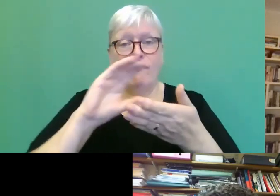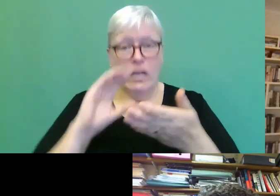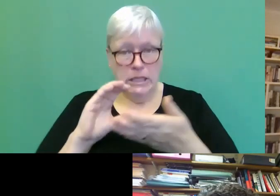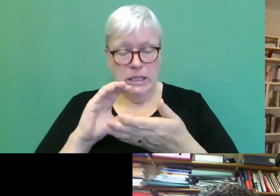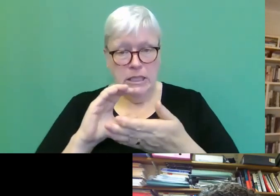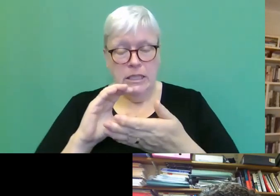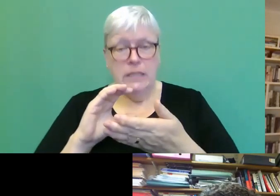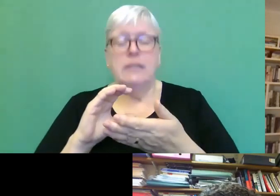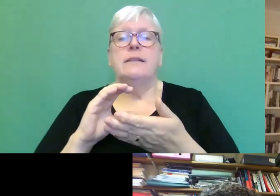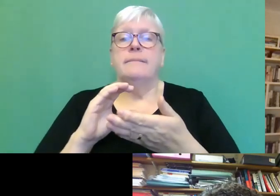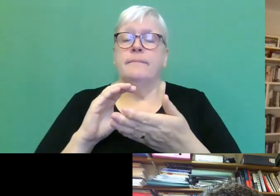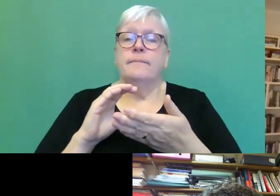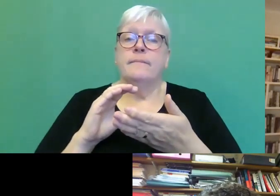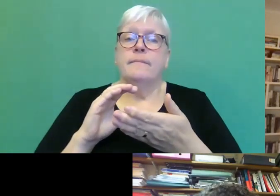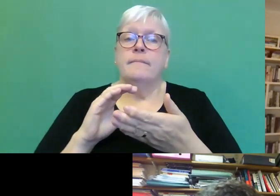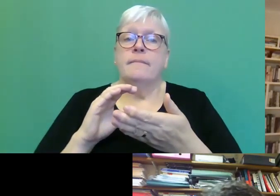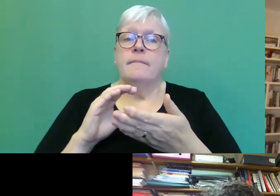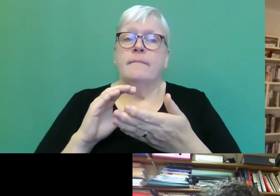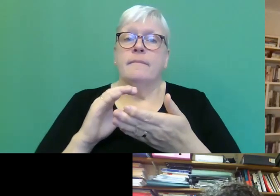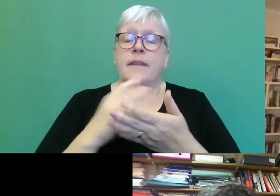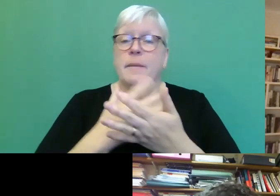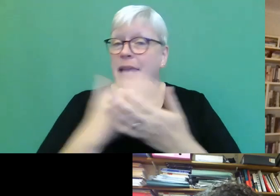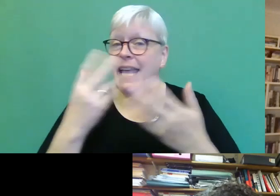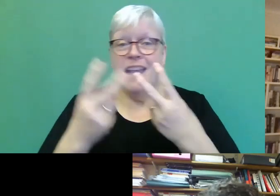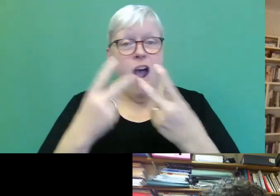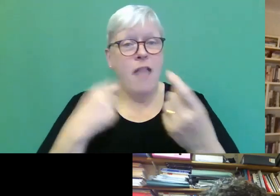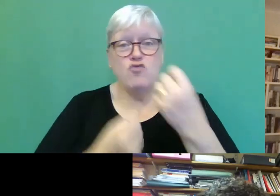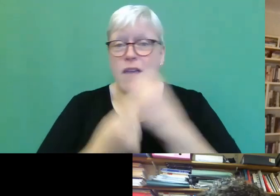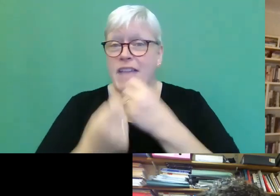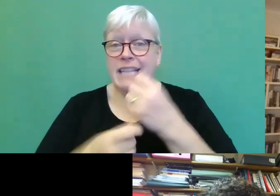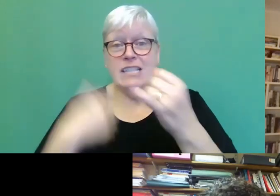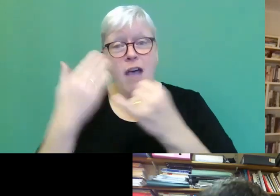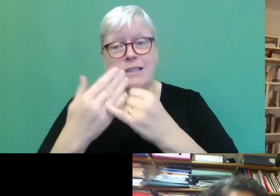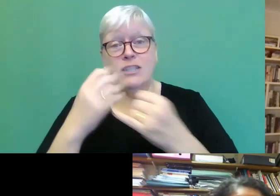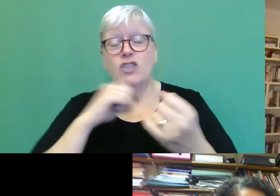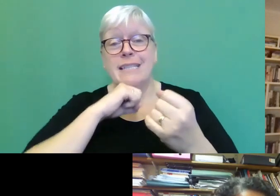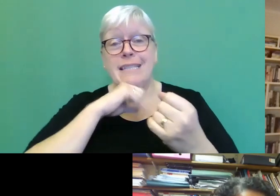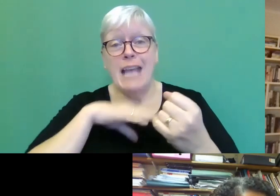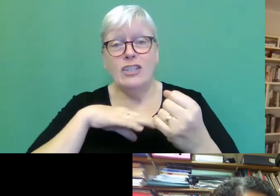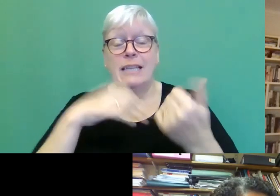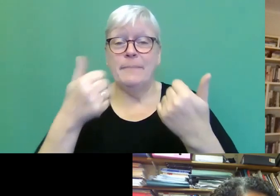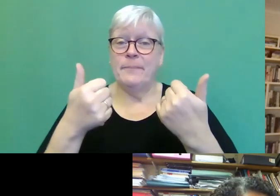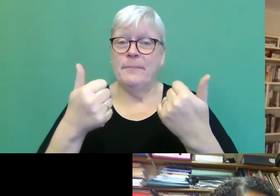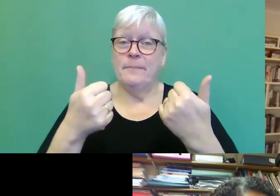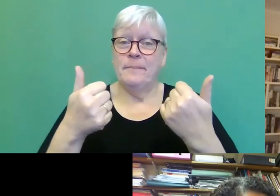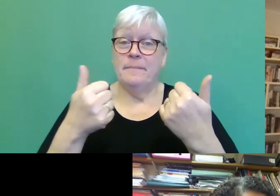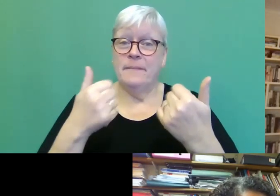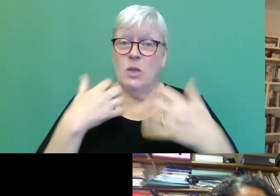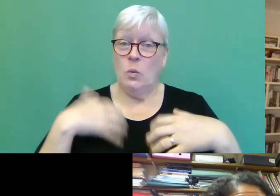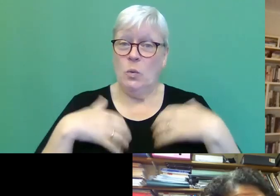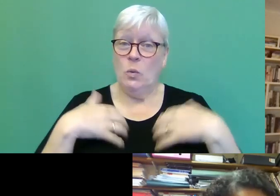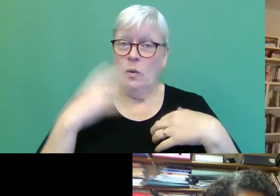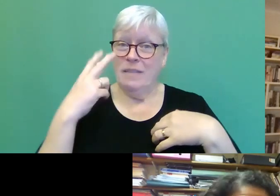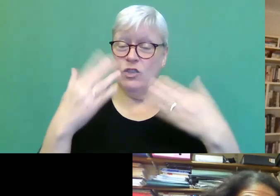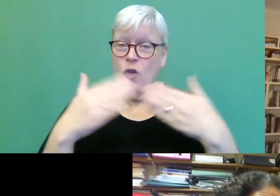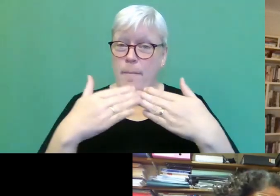Um, yeah, and there's lots of other events going on until Saturday. So, um, yeah, look forward to seeing you at some of them.